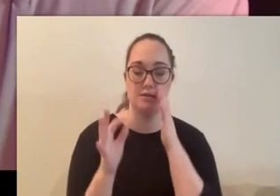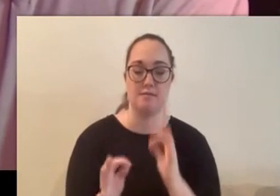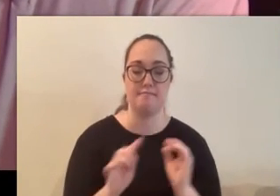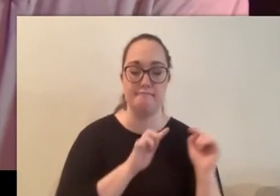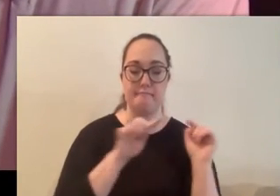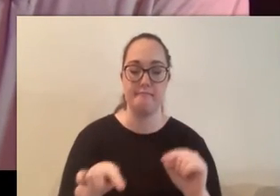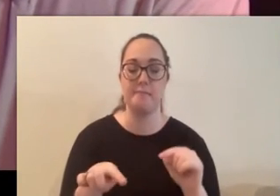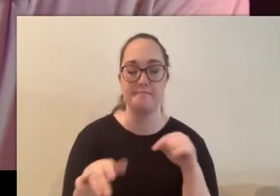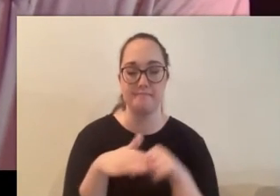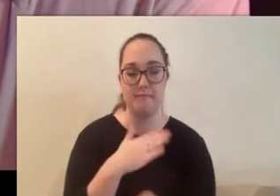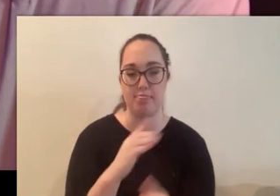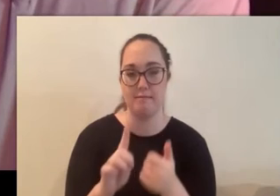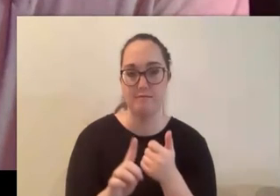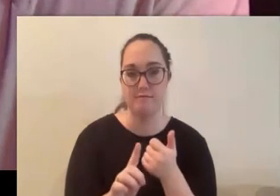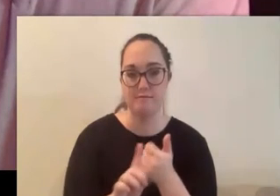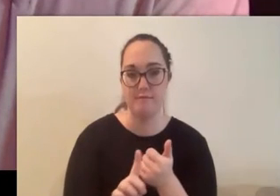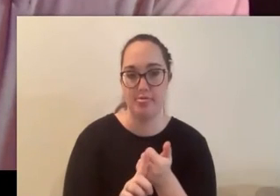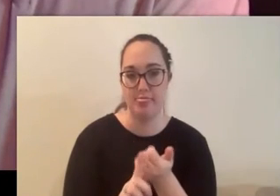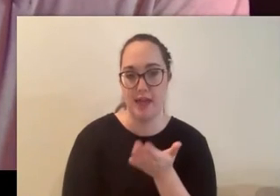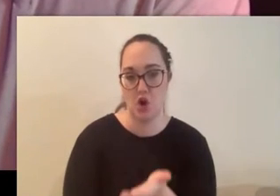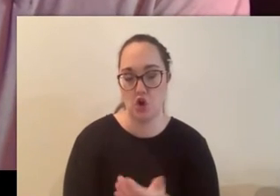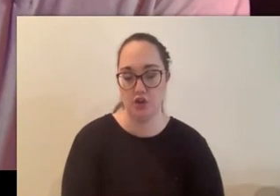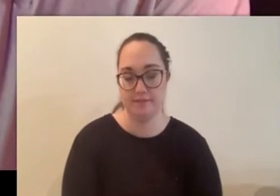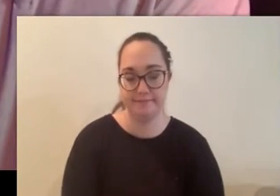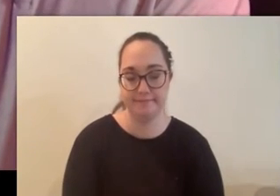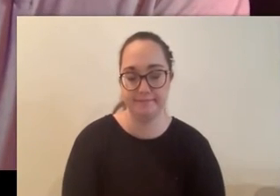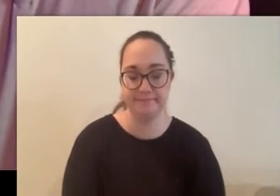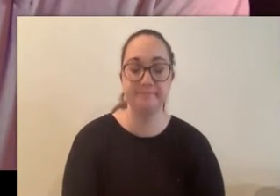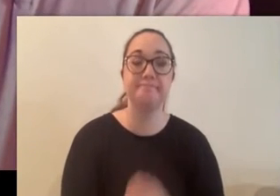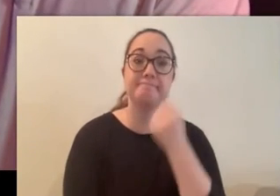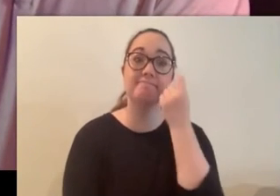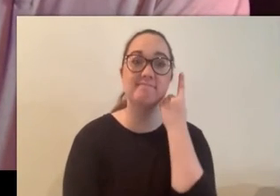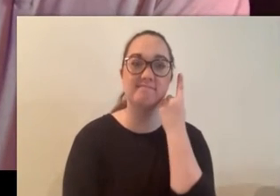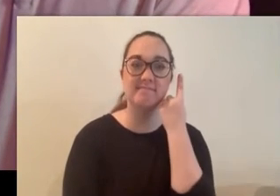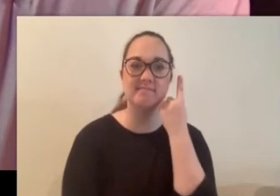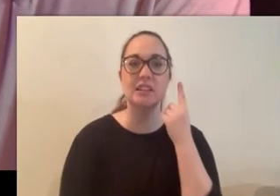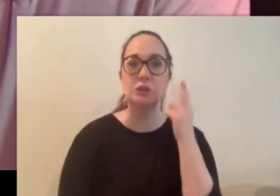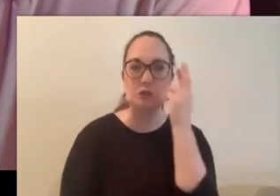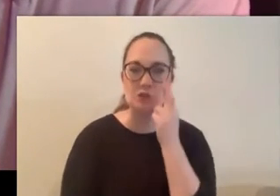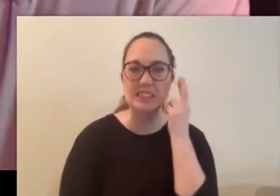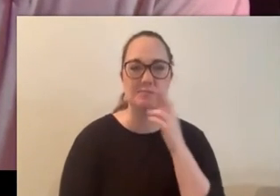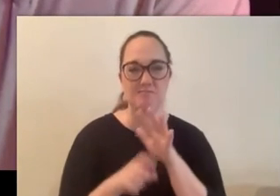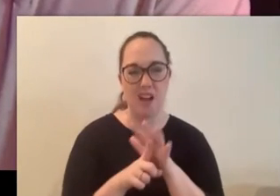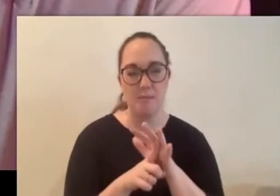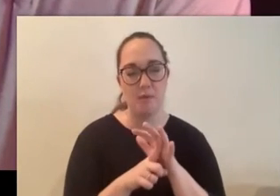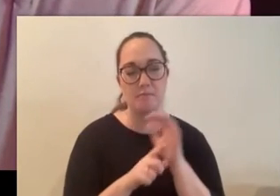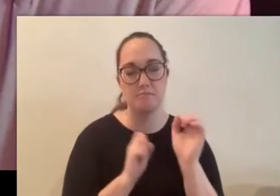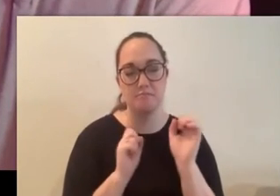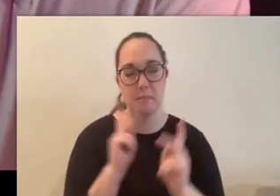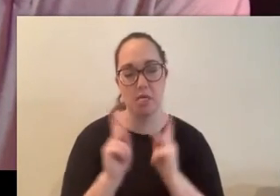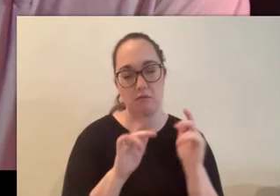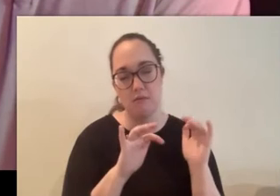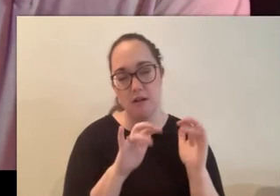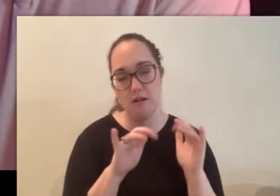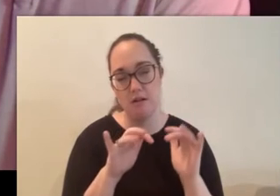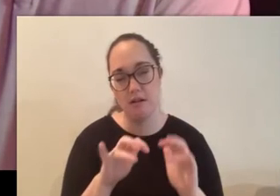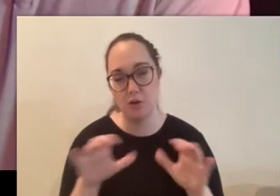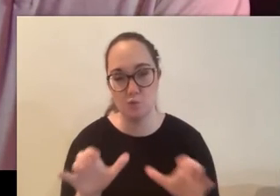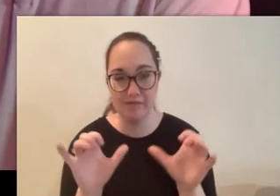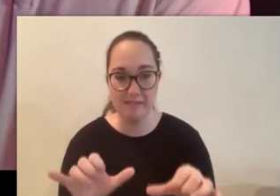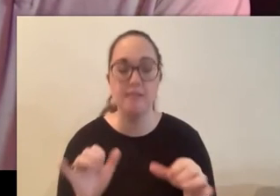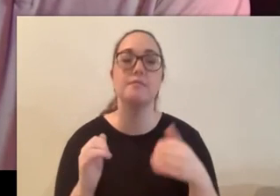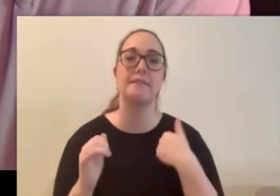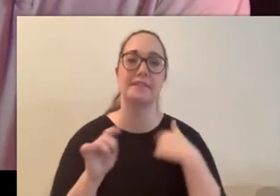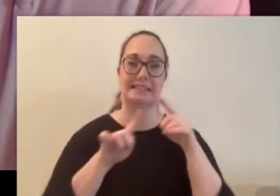because of this there are signs up around the bridge and around the park urging those in